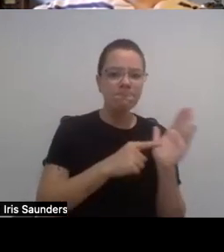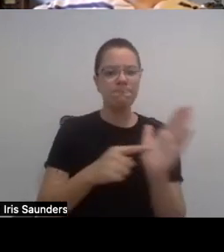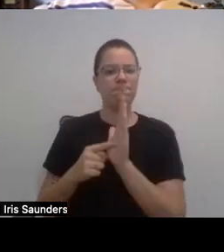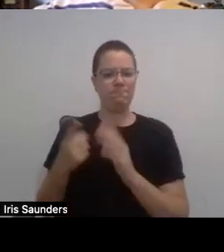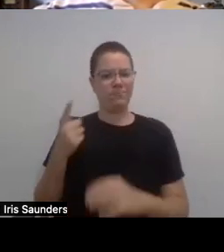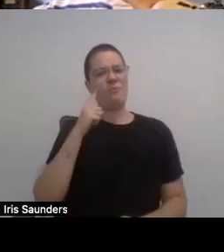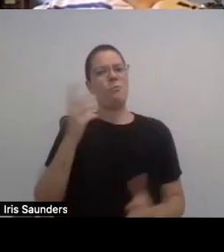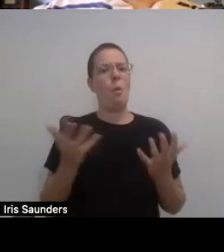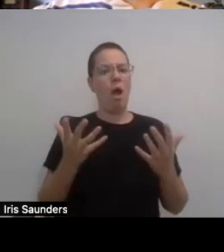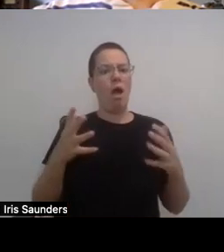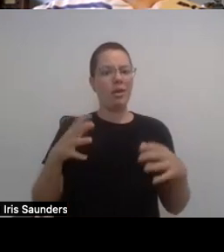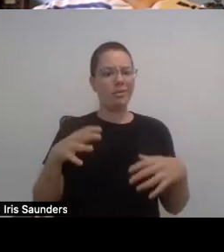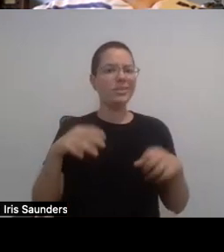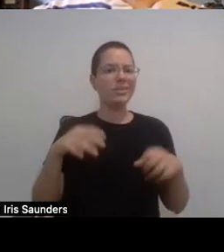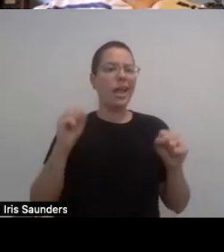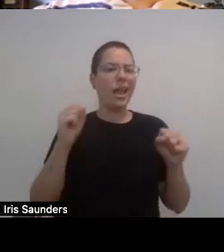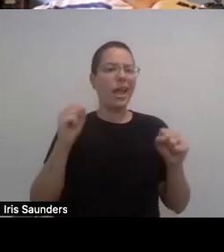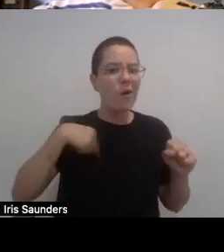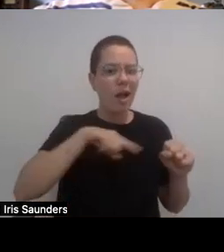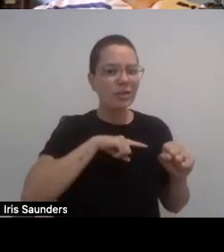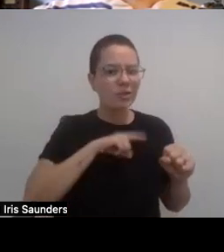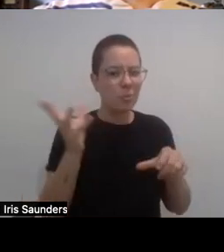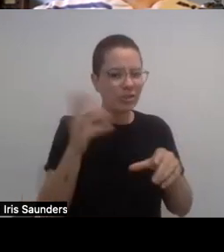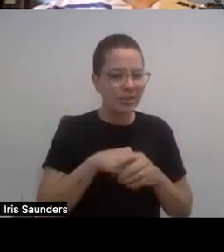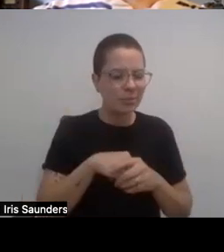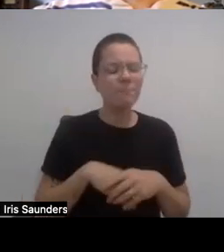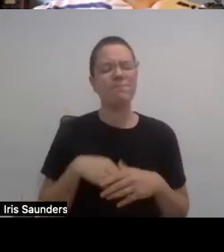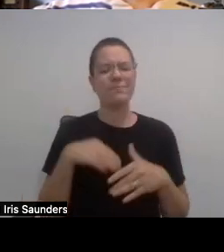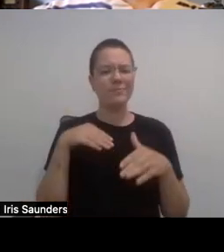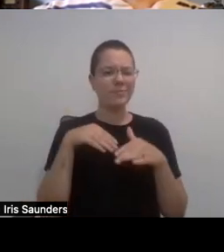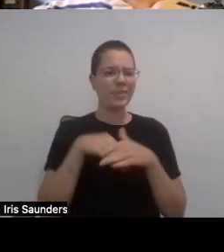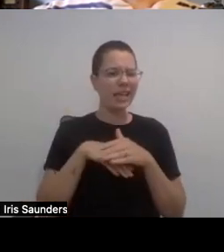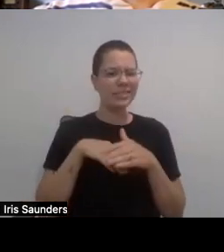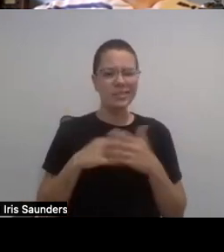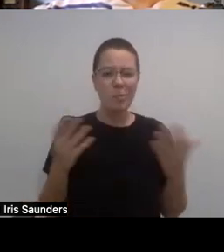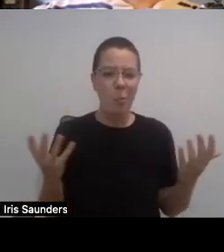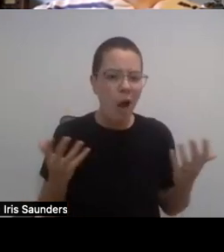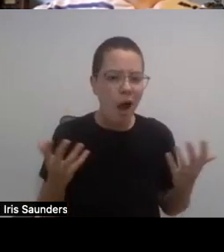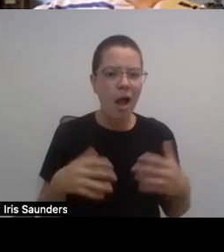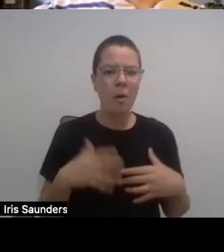participate, right? Like, what are the access needs? How do we get to those points? Why is it important?